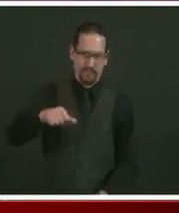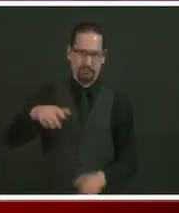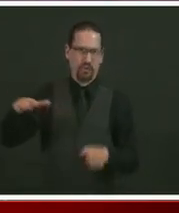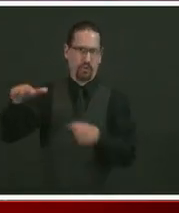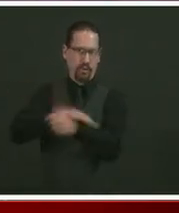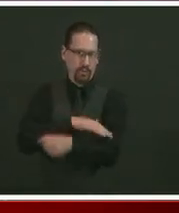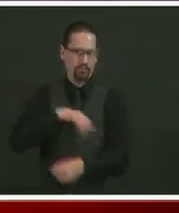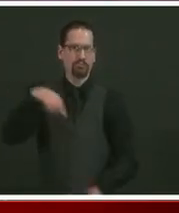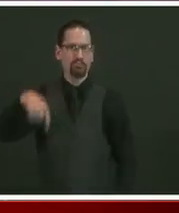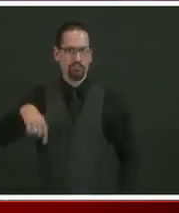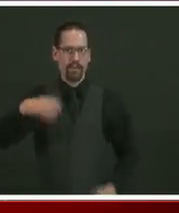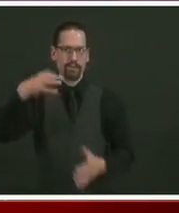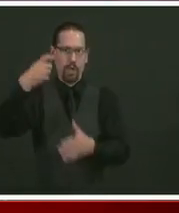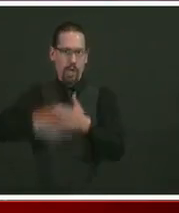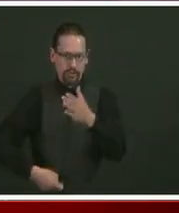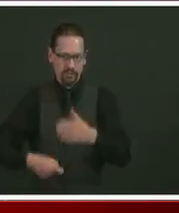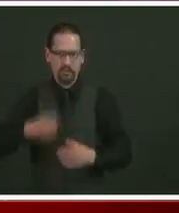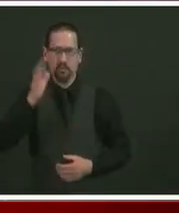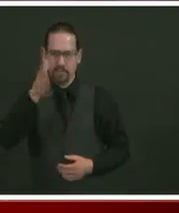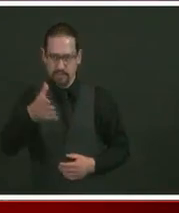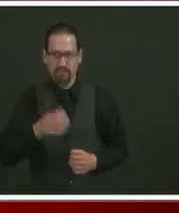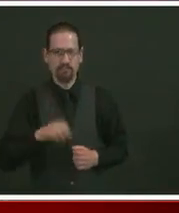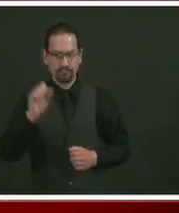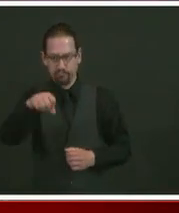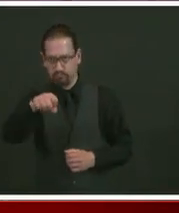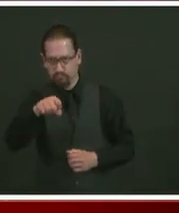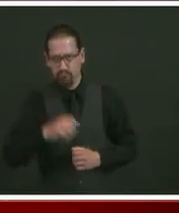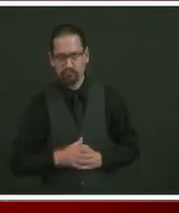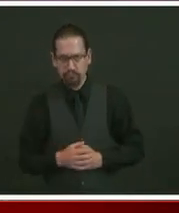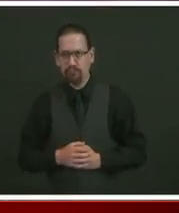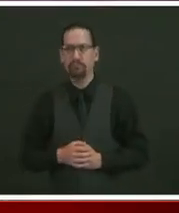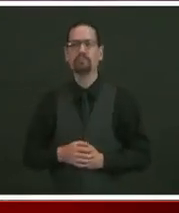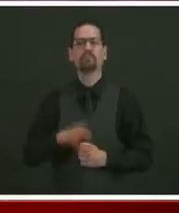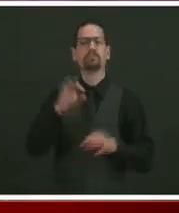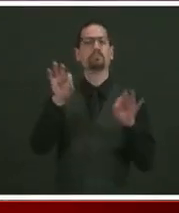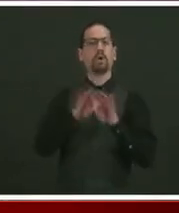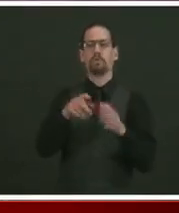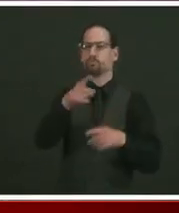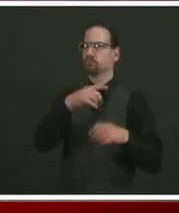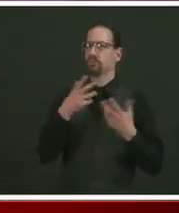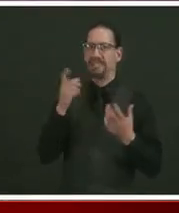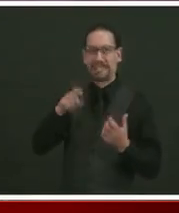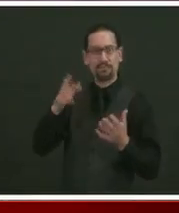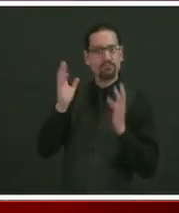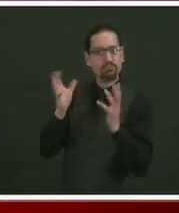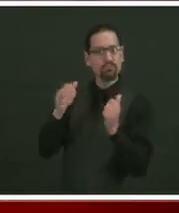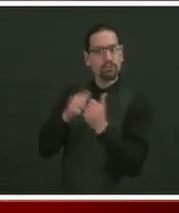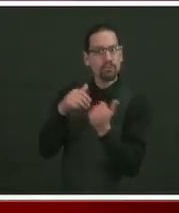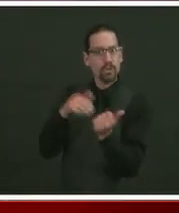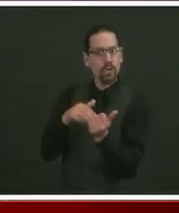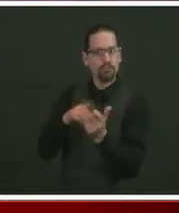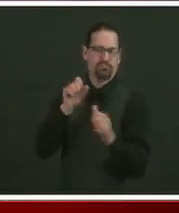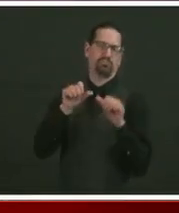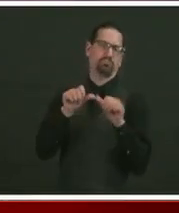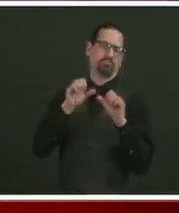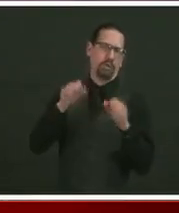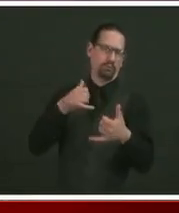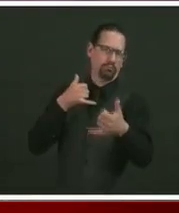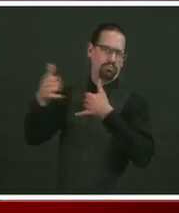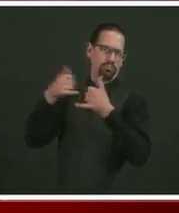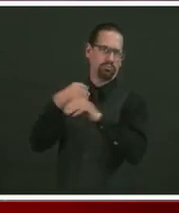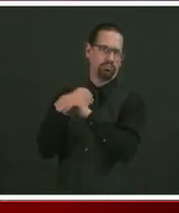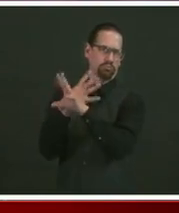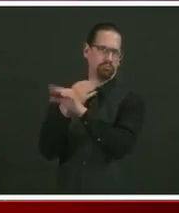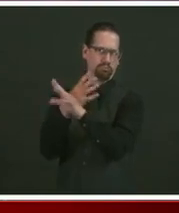a patient who's been taking advantage of that, I want you to continue to do that. I would say we took that step